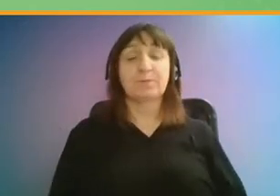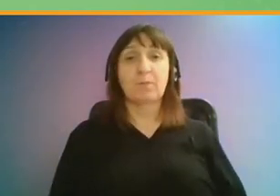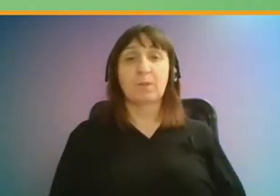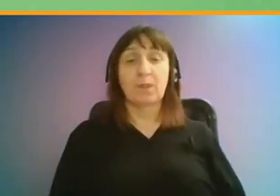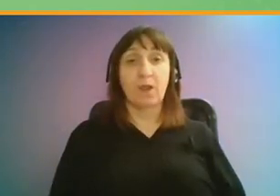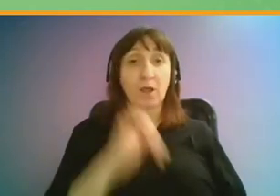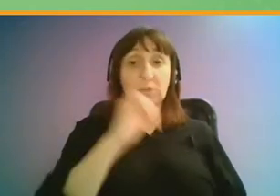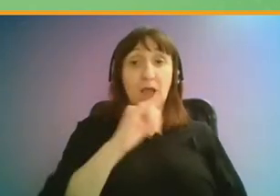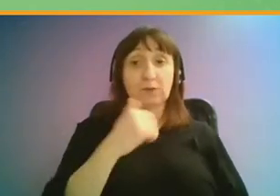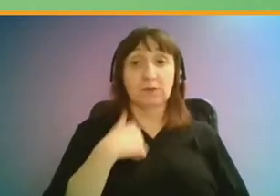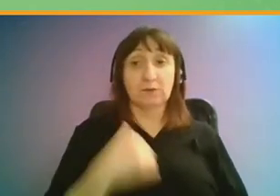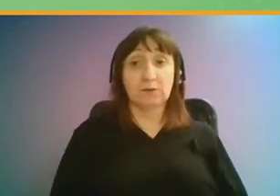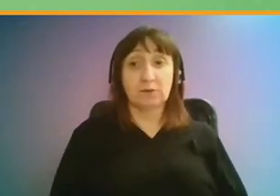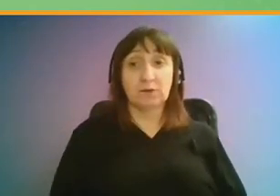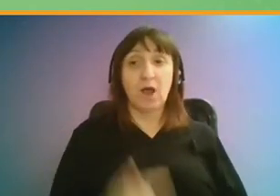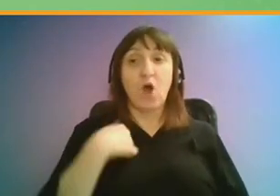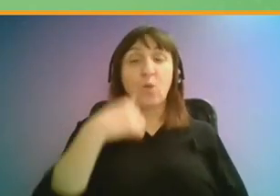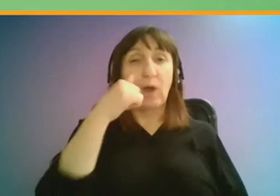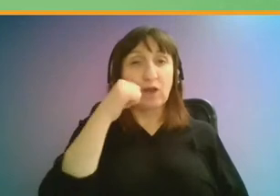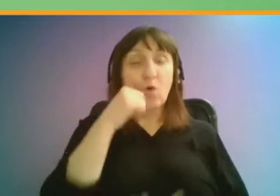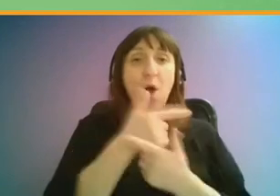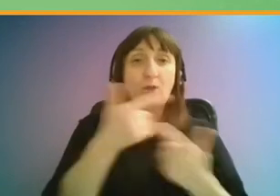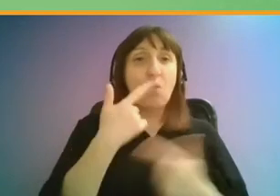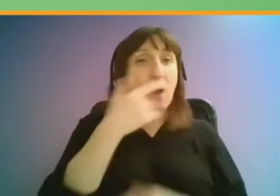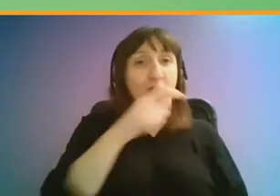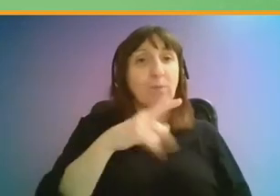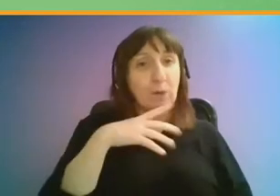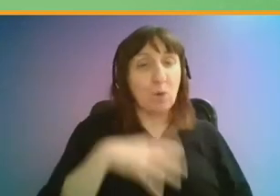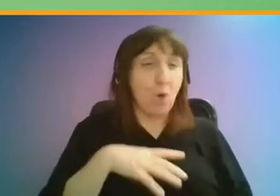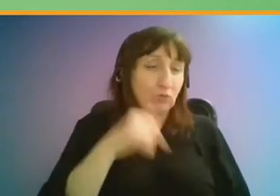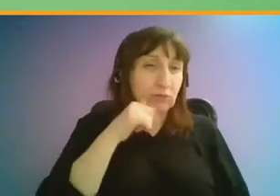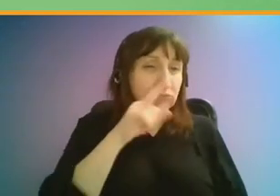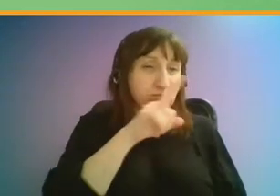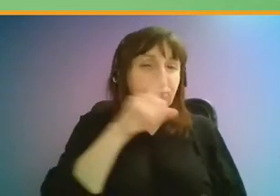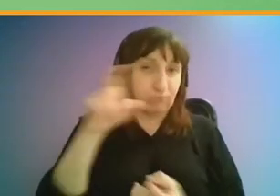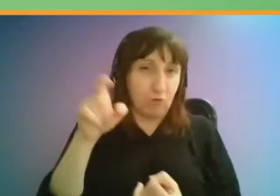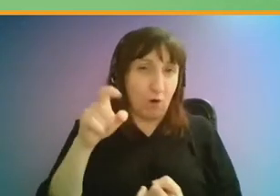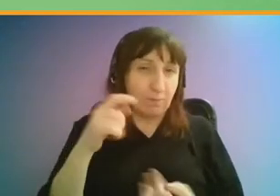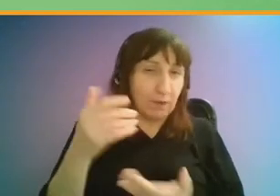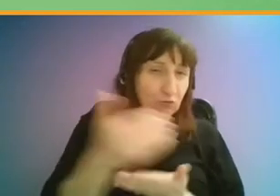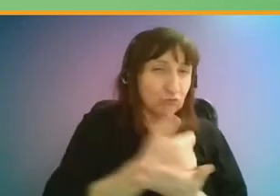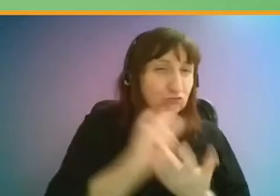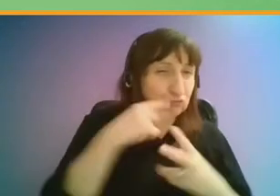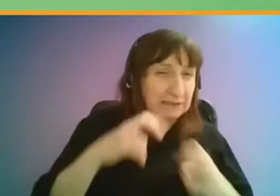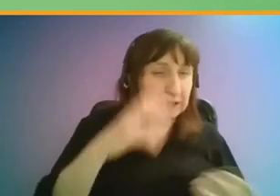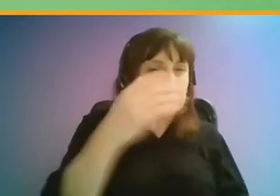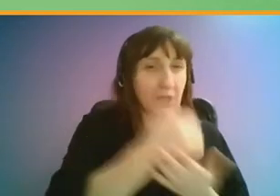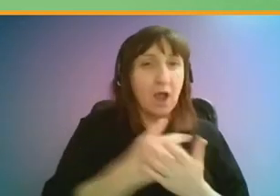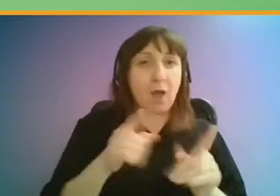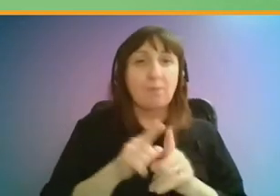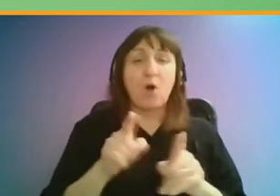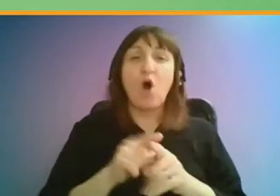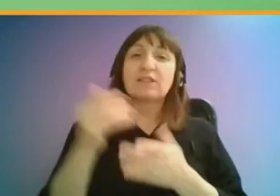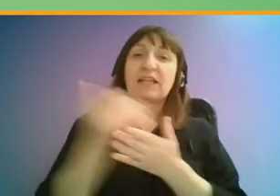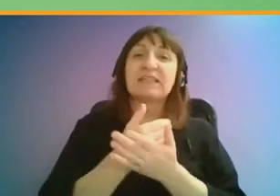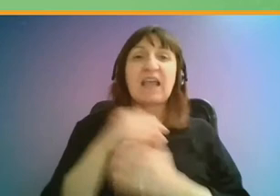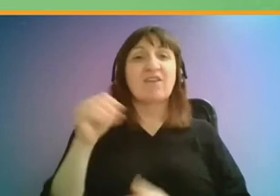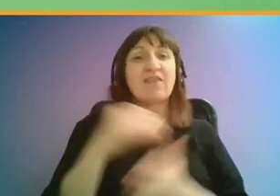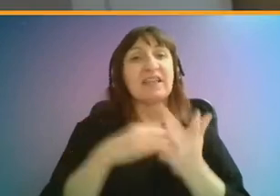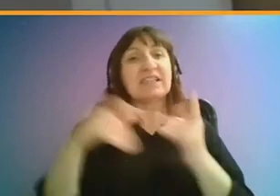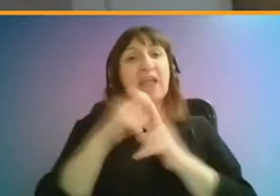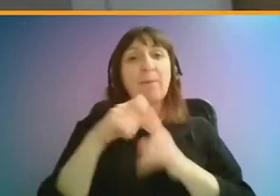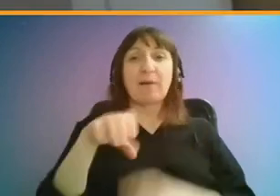Yeah, sure. We know a fair bit about what young people want from this research, but also from the Save the Zip Card campaign from last year.